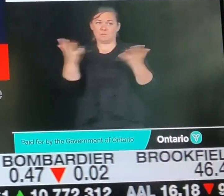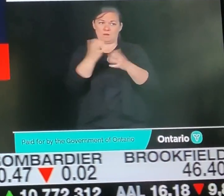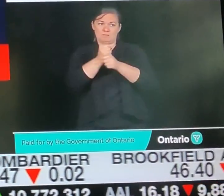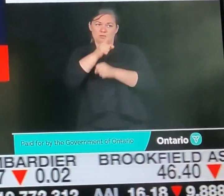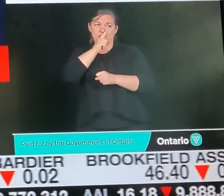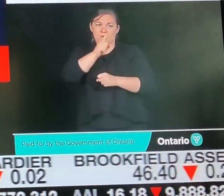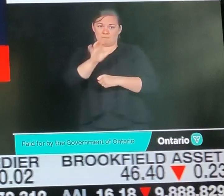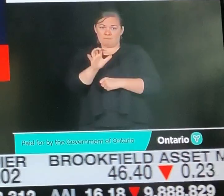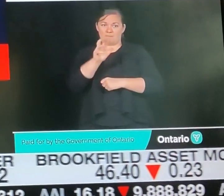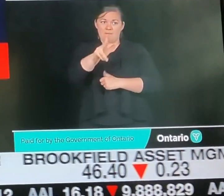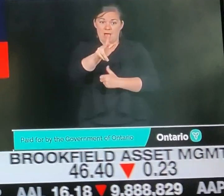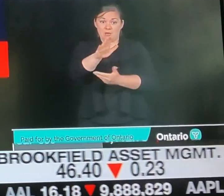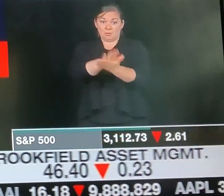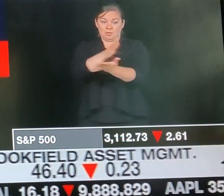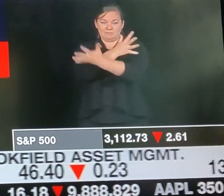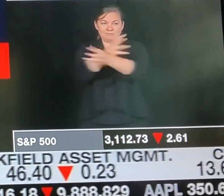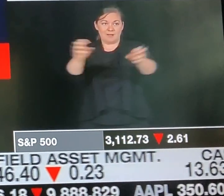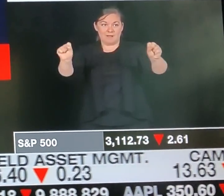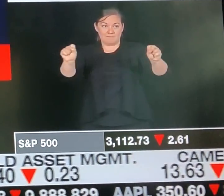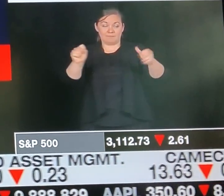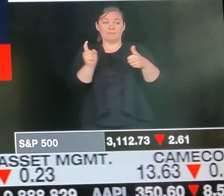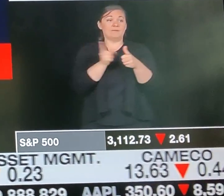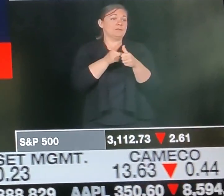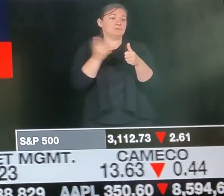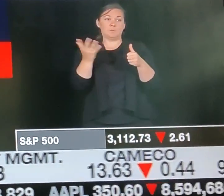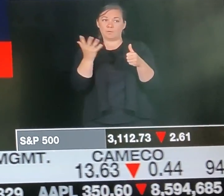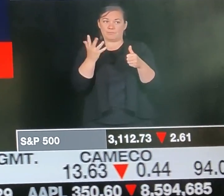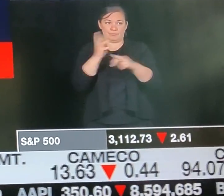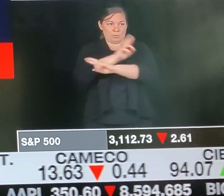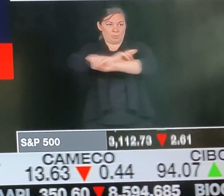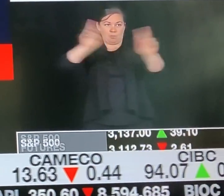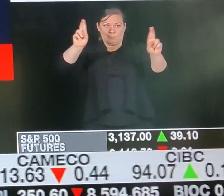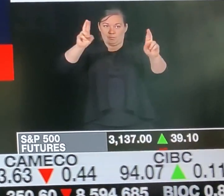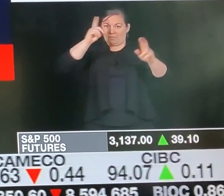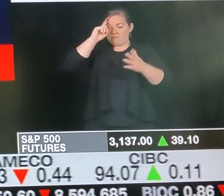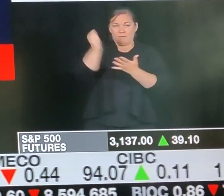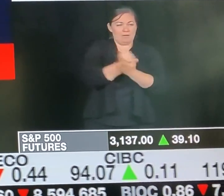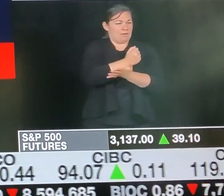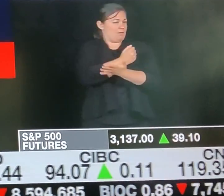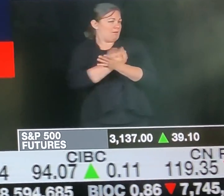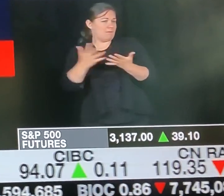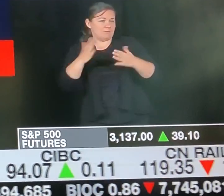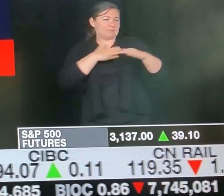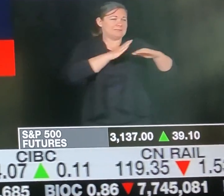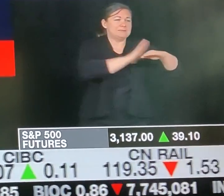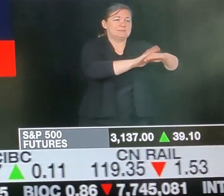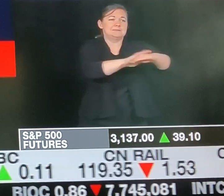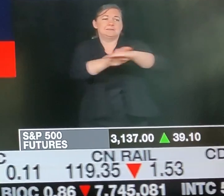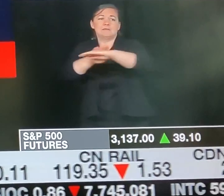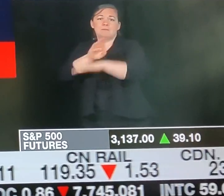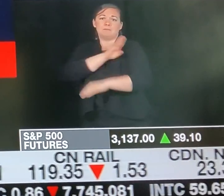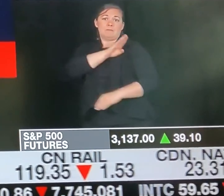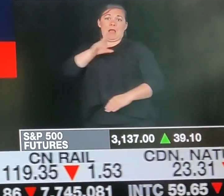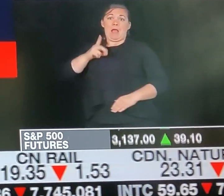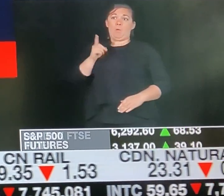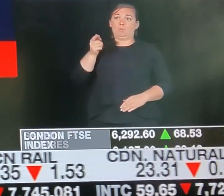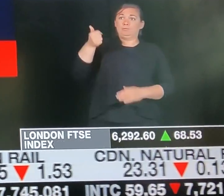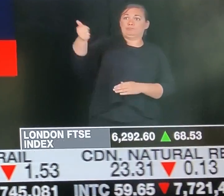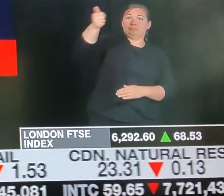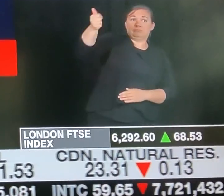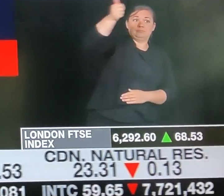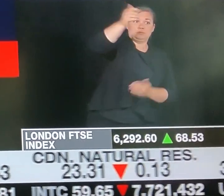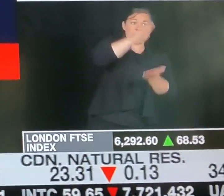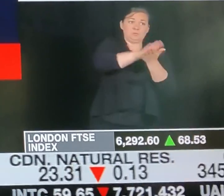learning instruction and creating greater standardization of that approach. And finally, a plan,